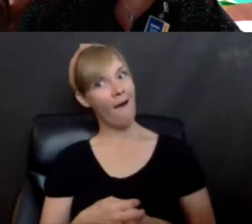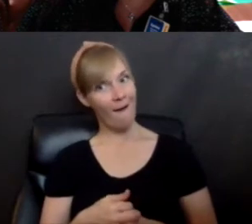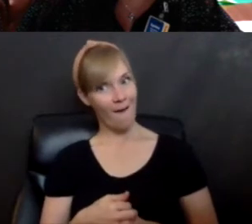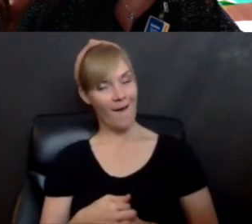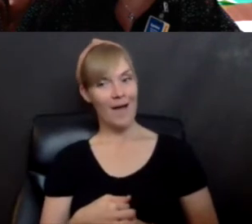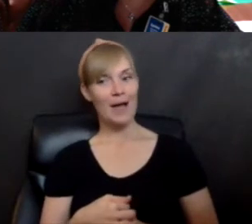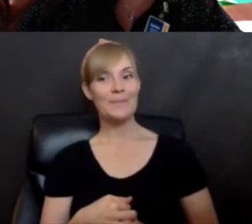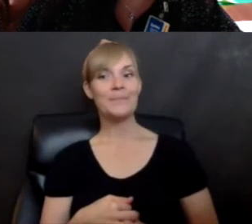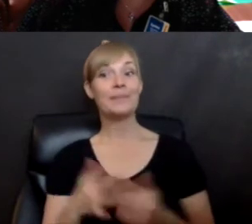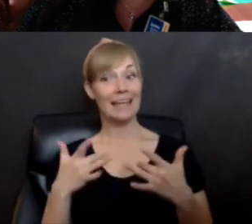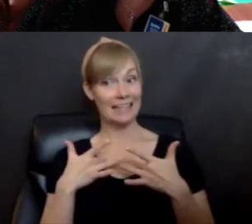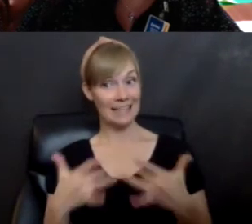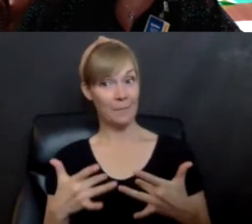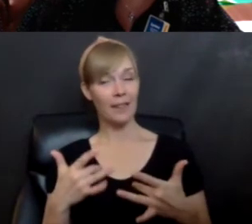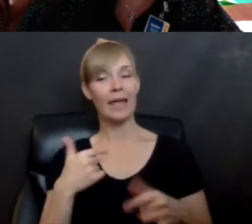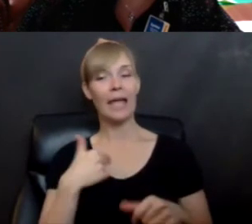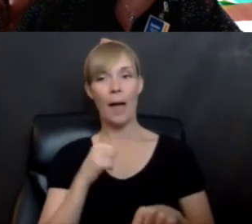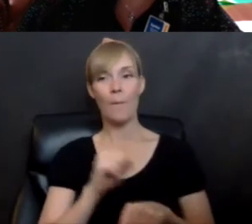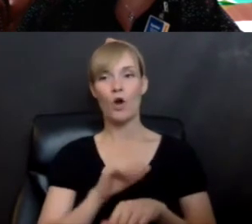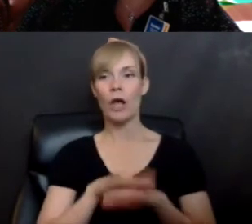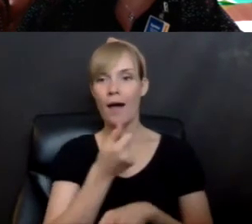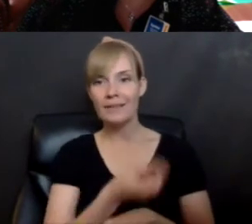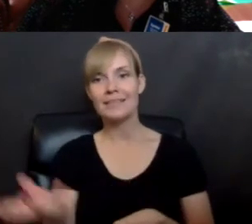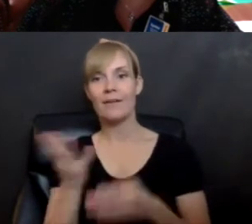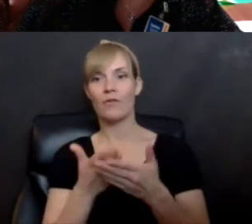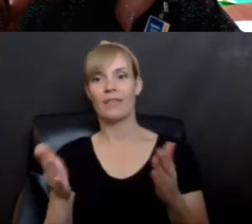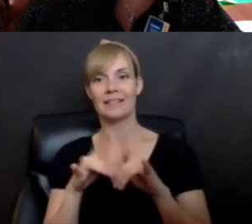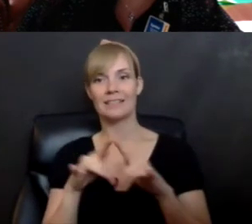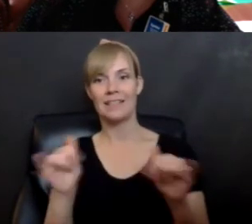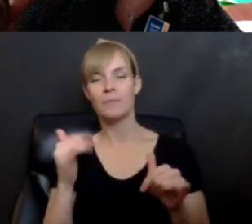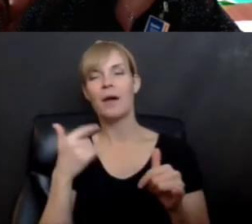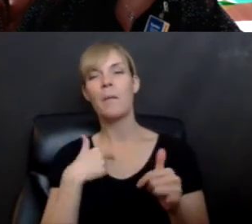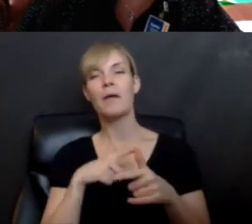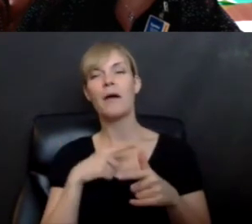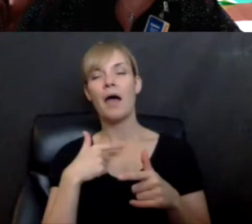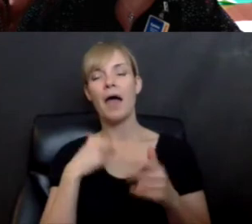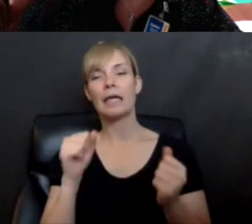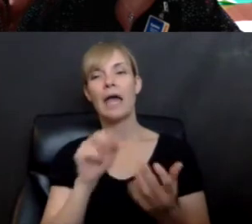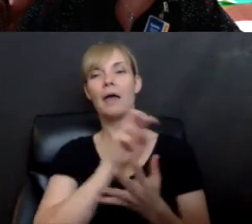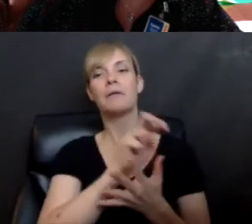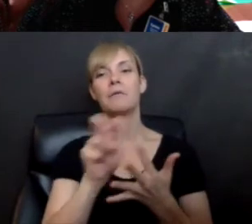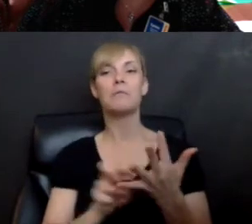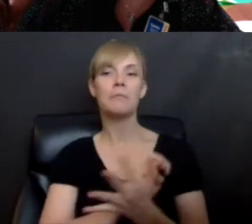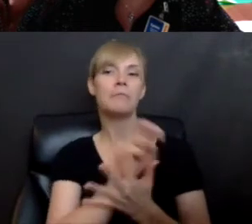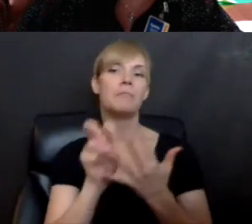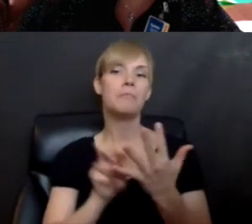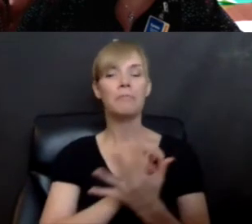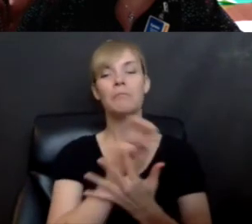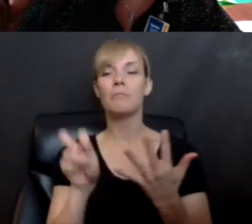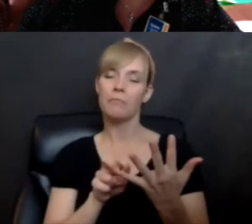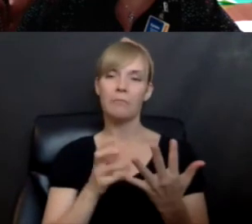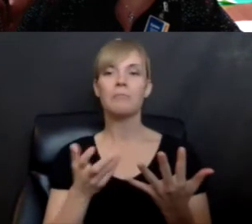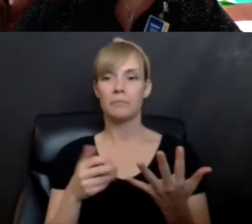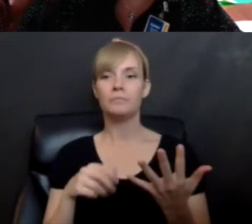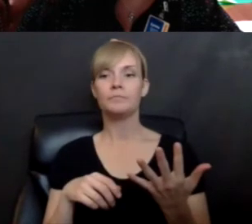normally am working on more than one thing at a time, because if I get stuck on one, then I put it aside for a little bit, put it in the drawer and come back to